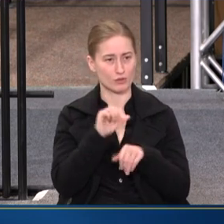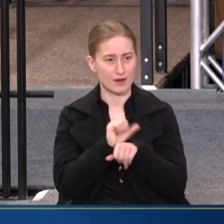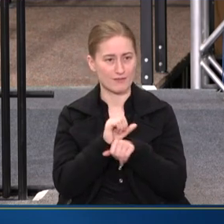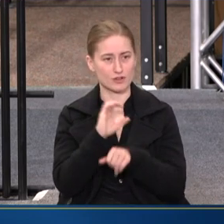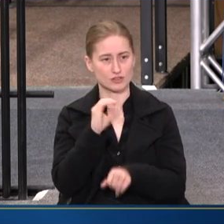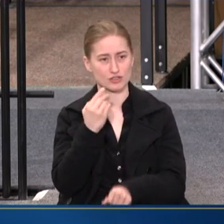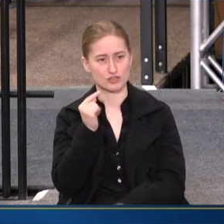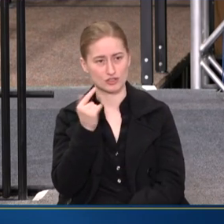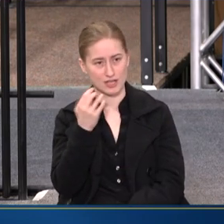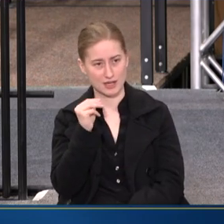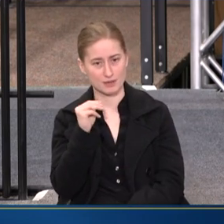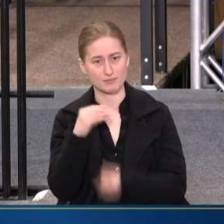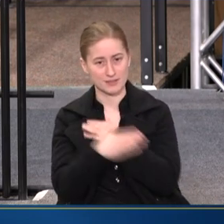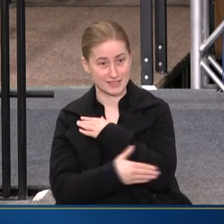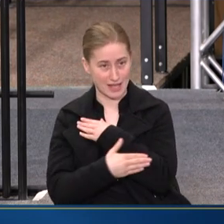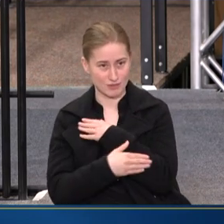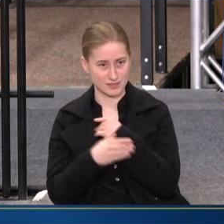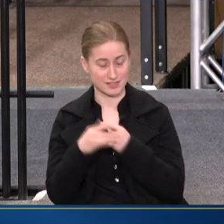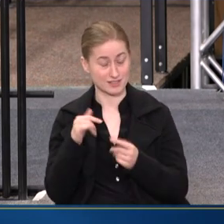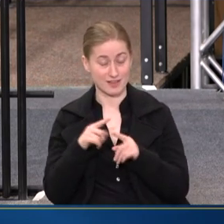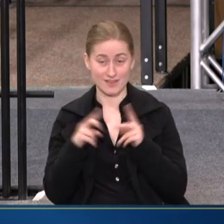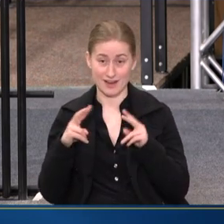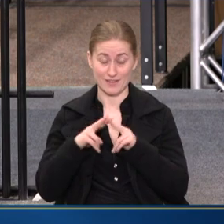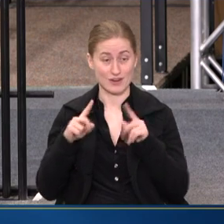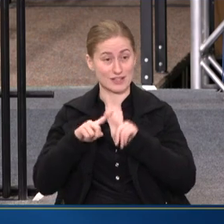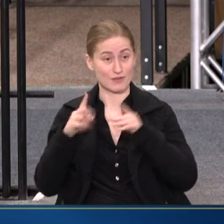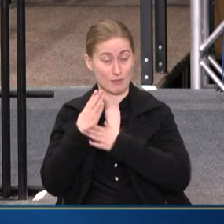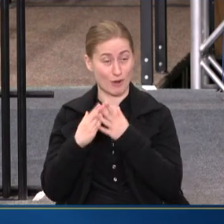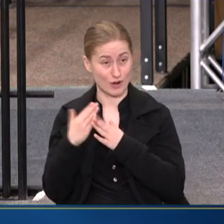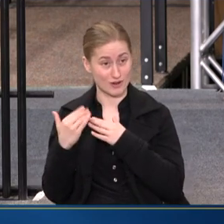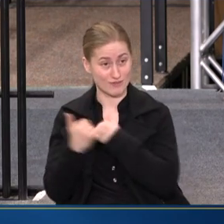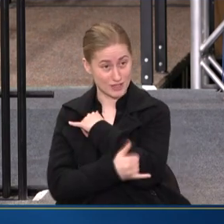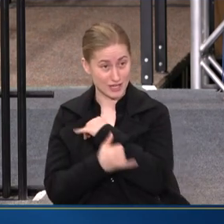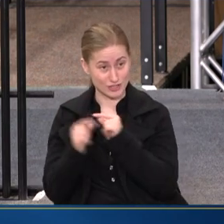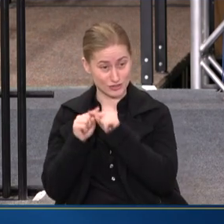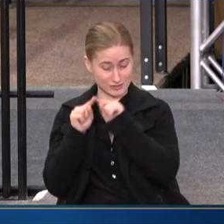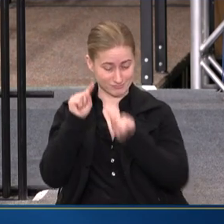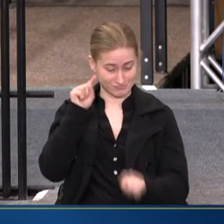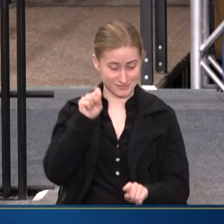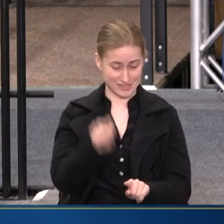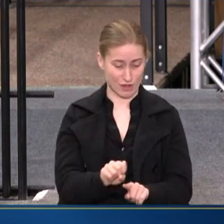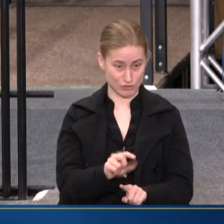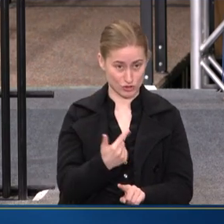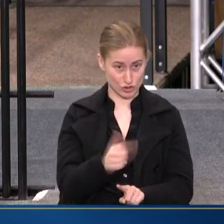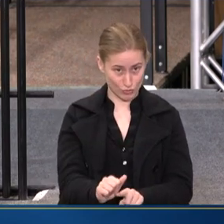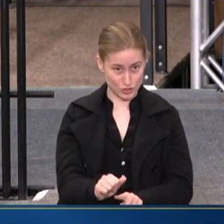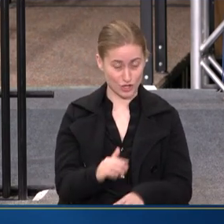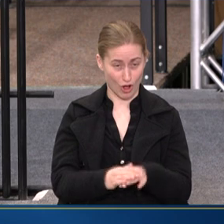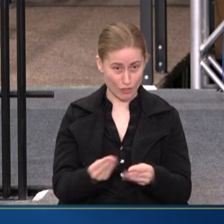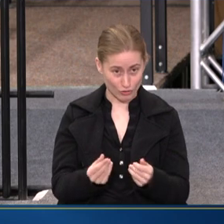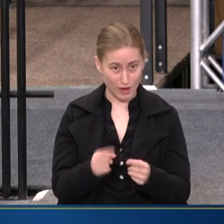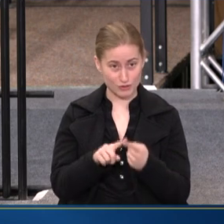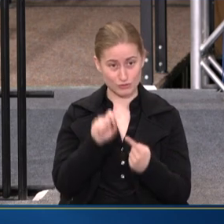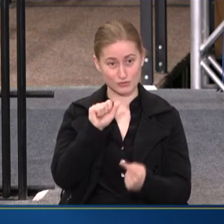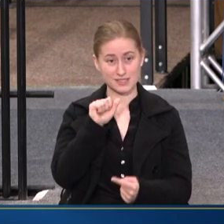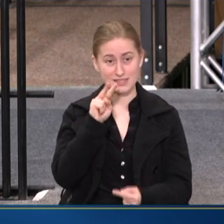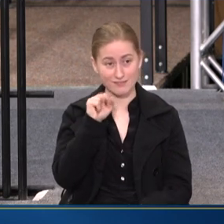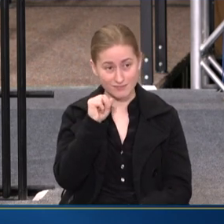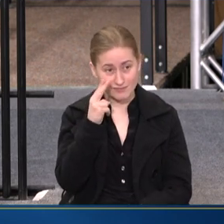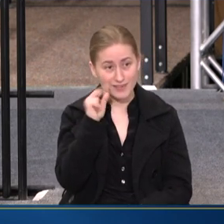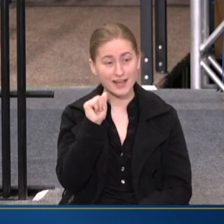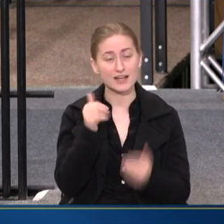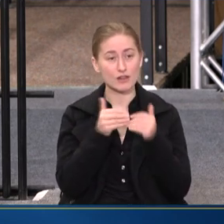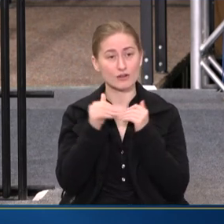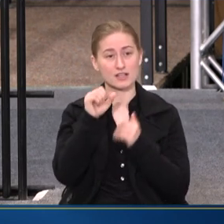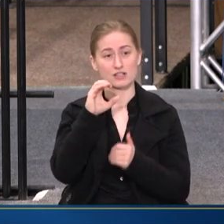going to a very different part of our country, right? Going to Georgia now, going on the ground to Savannah and the